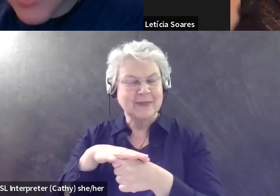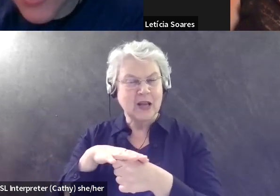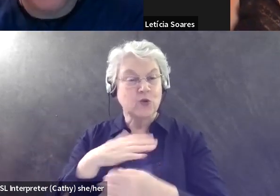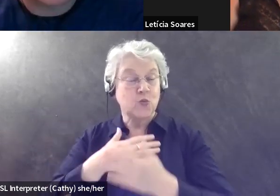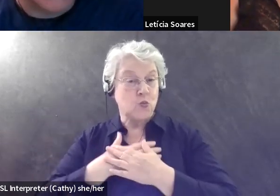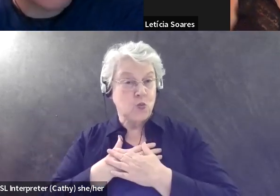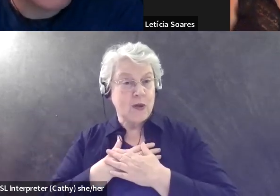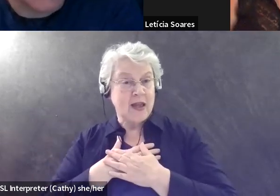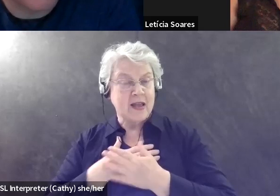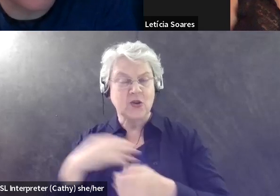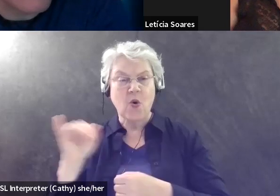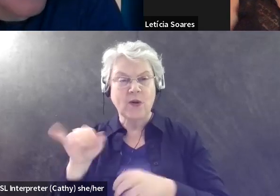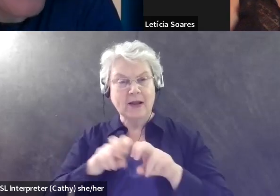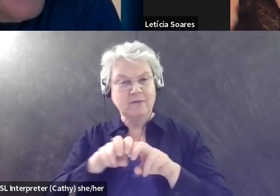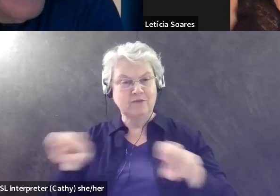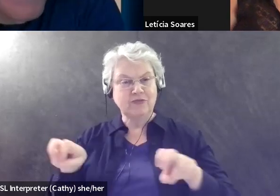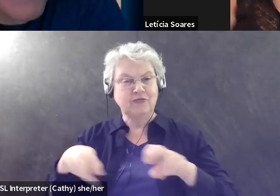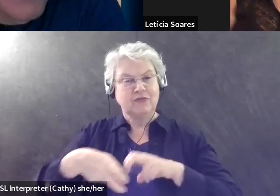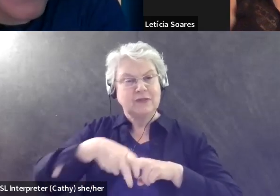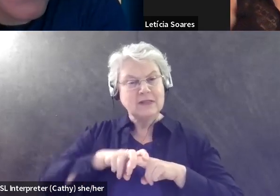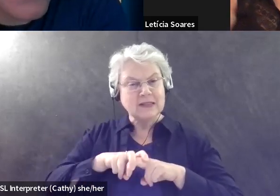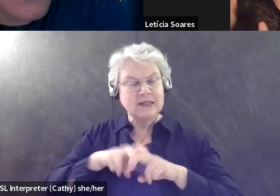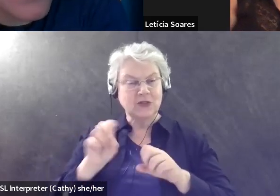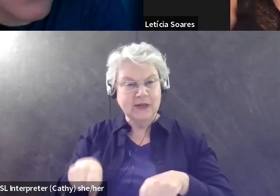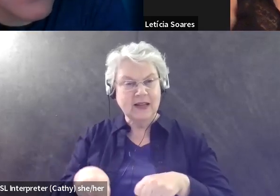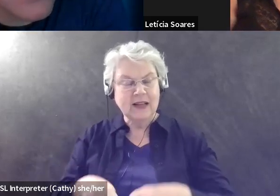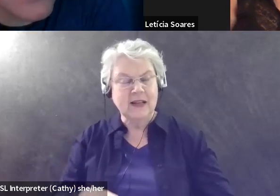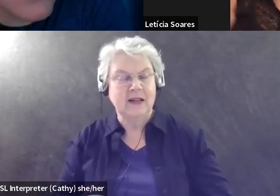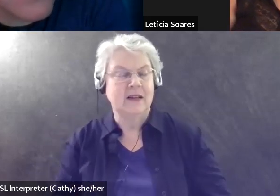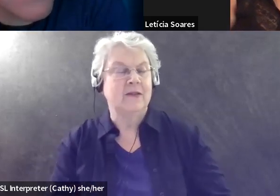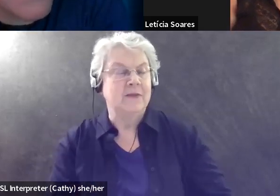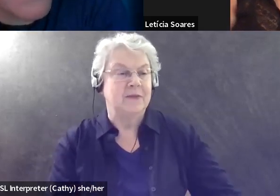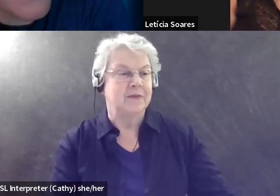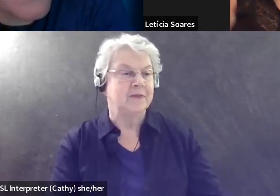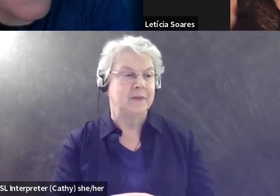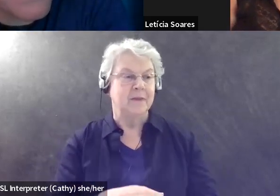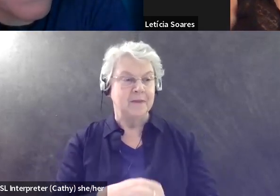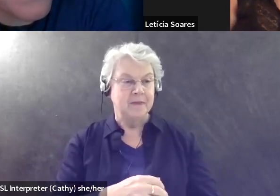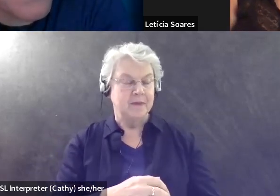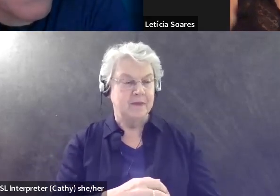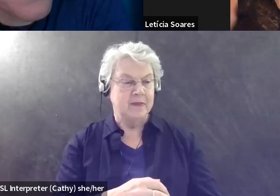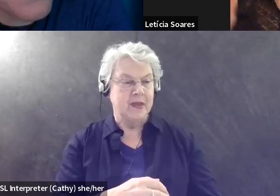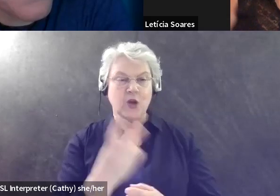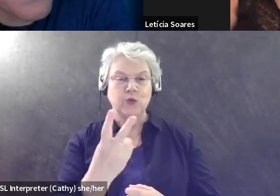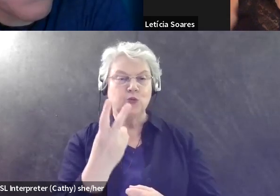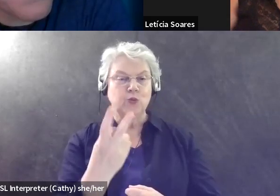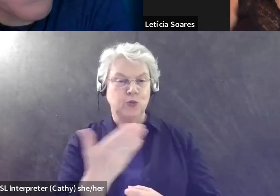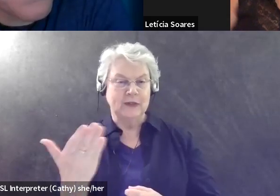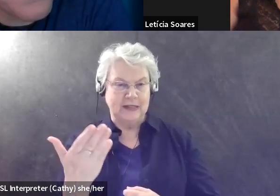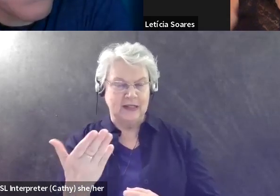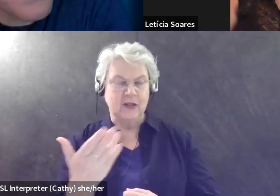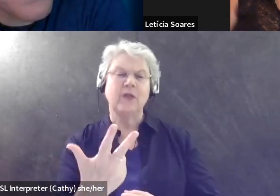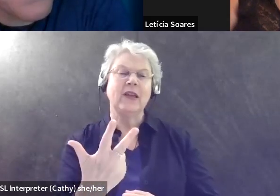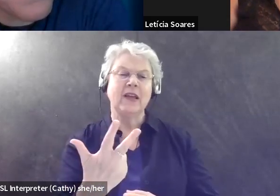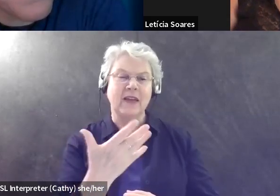benches, you know, to sit on? I know there are two things that are very, three